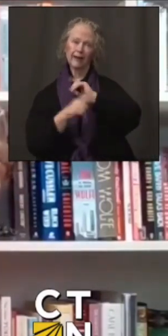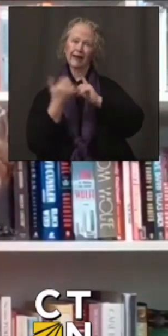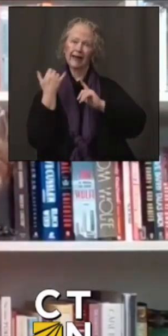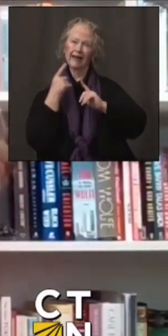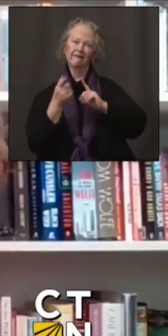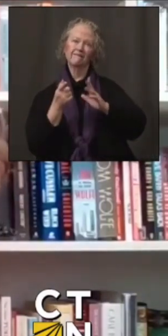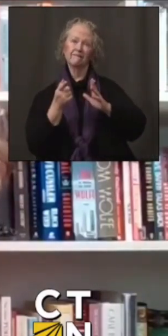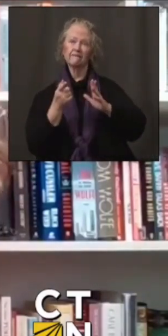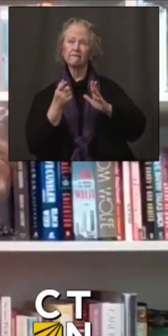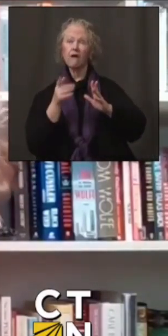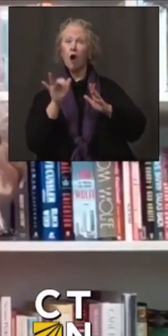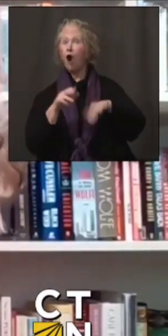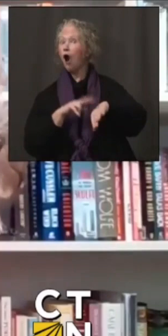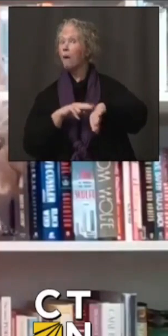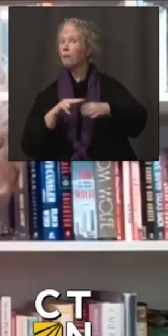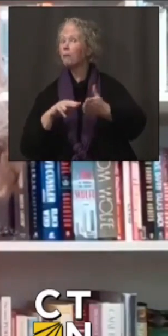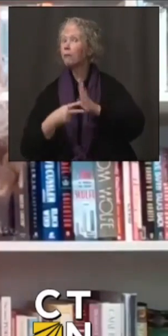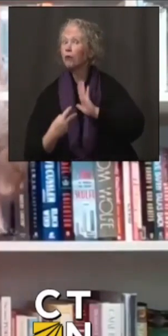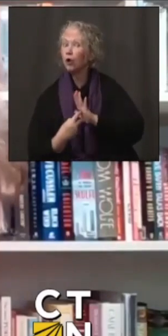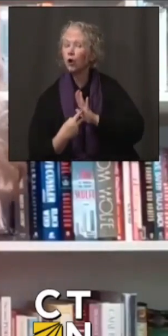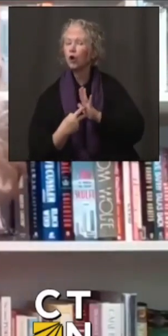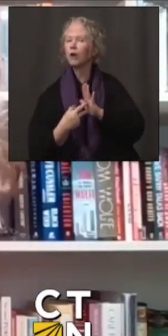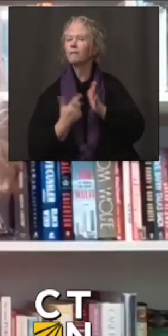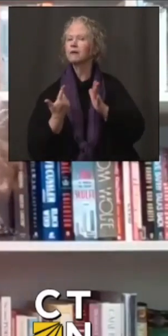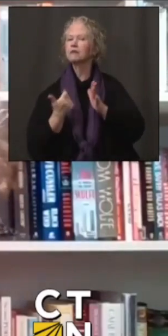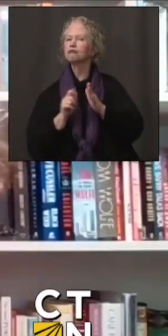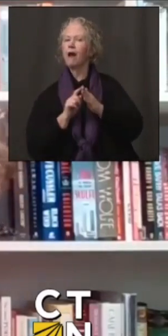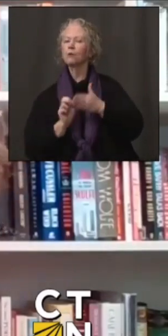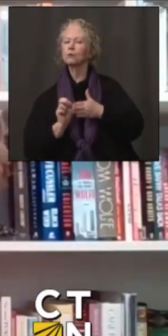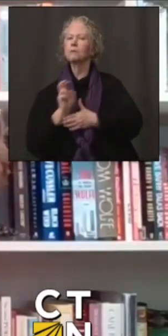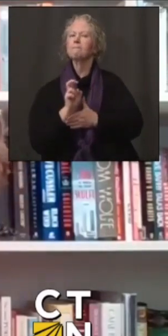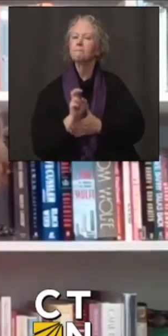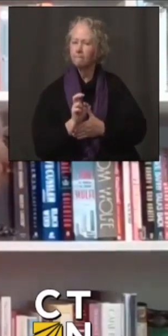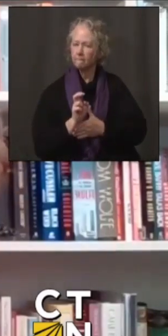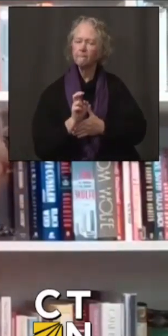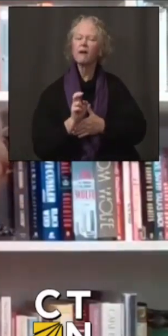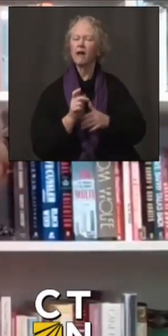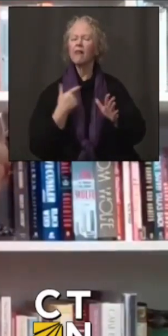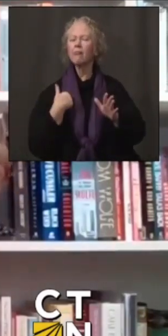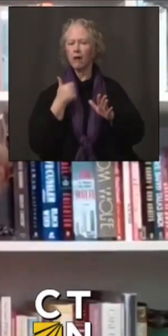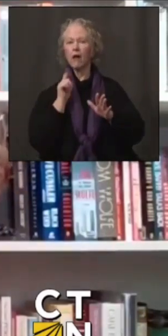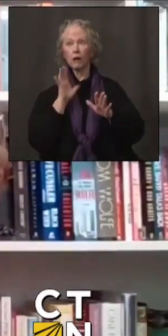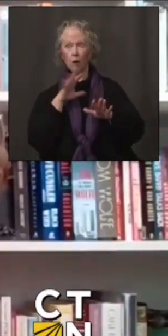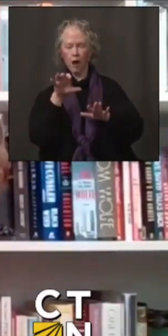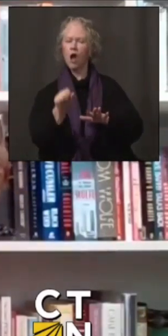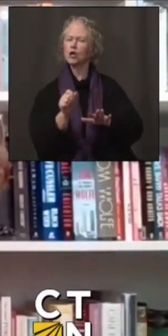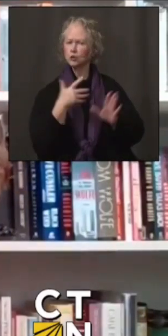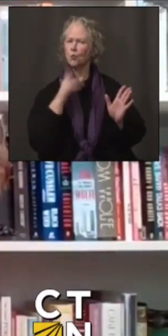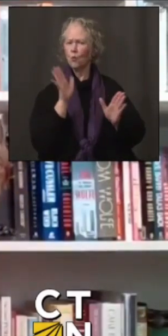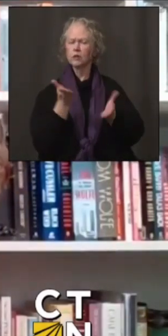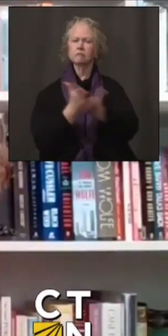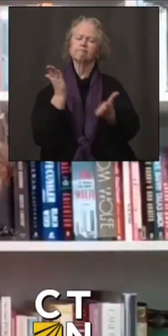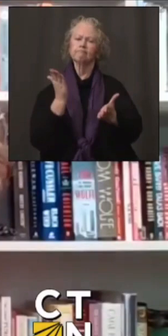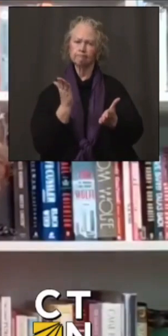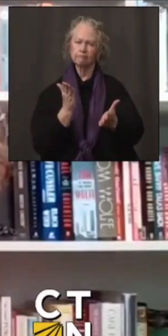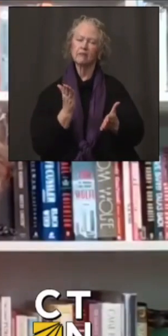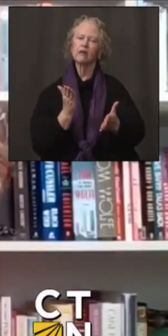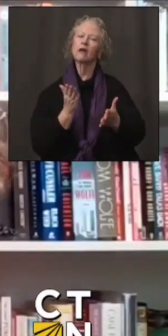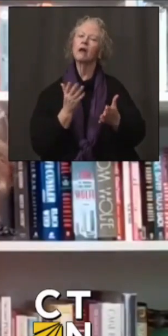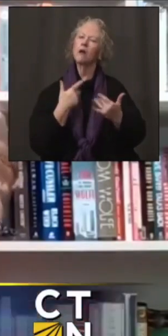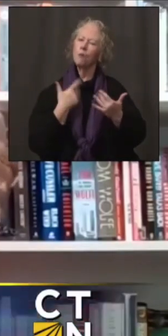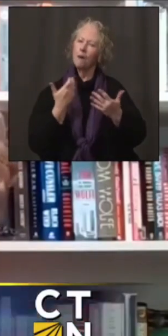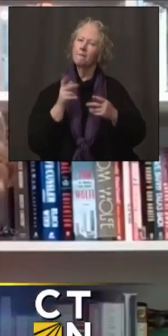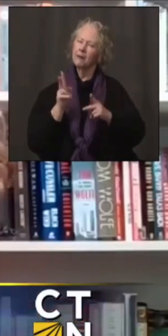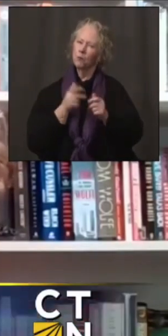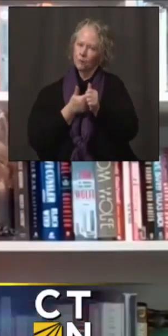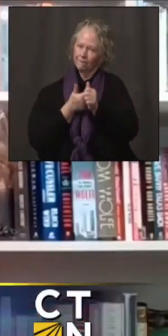of people intentionally jumping the line in large numbers. We want people to keep their place